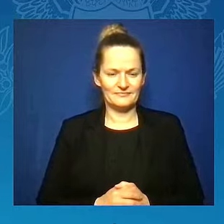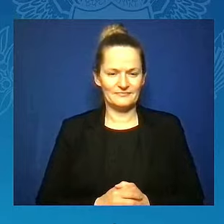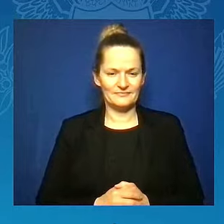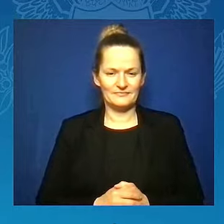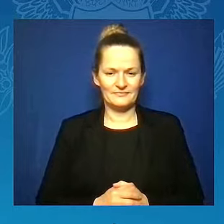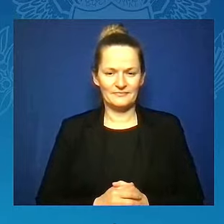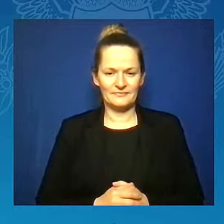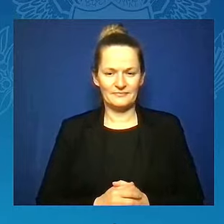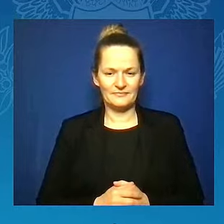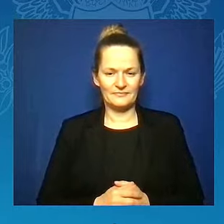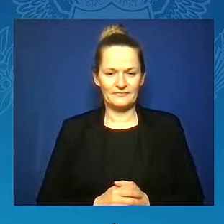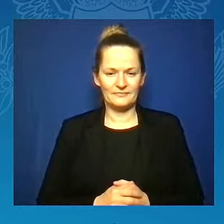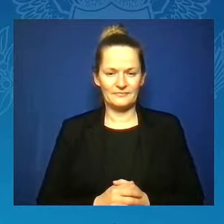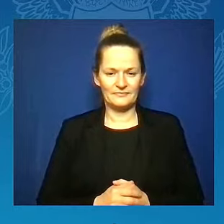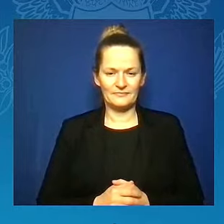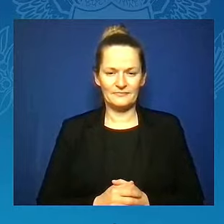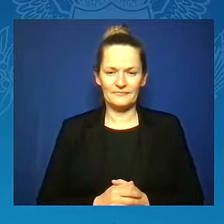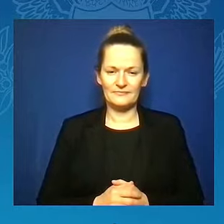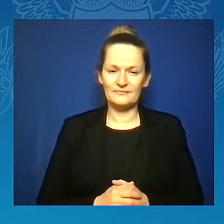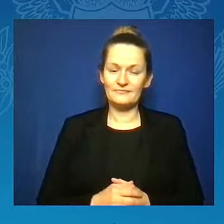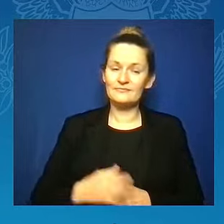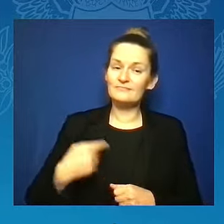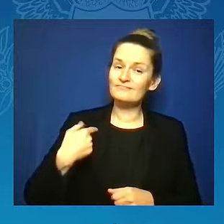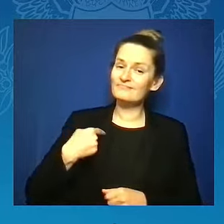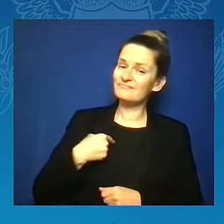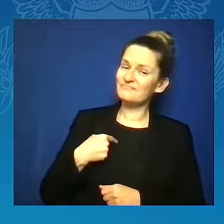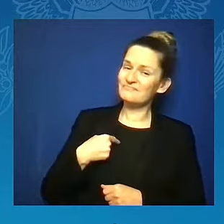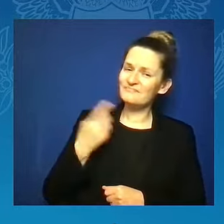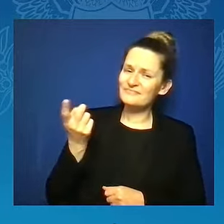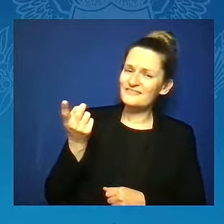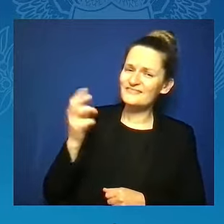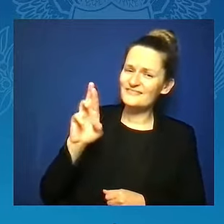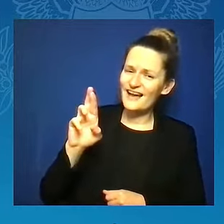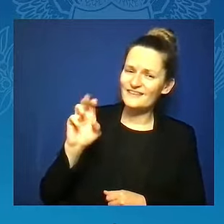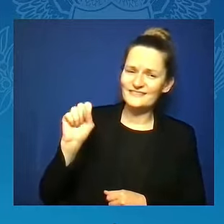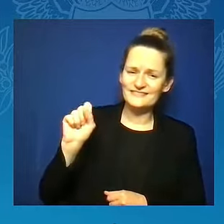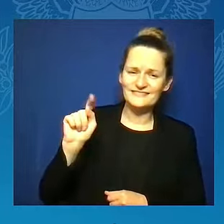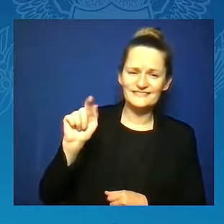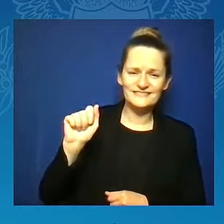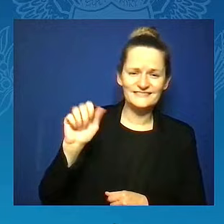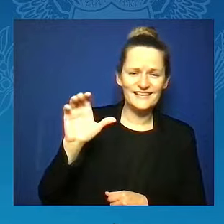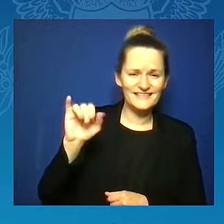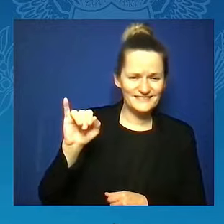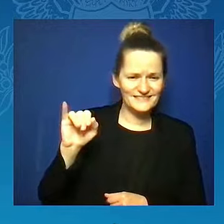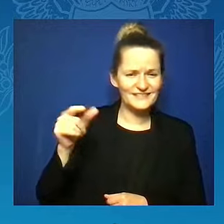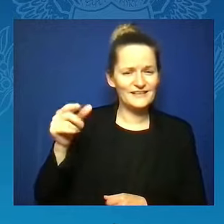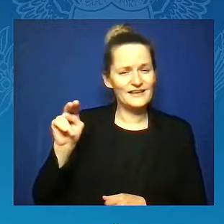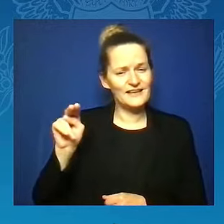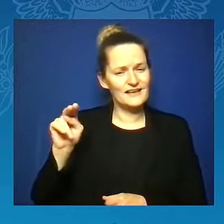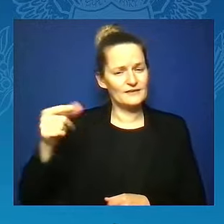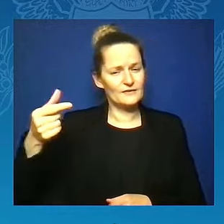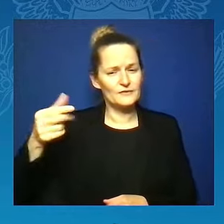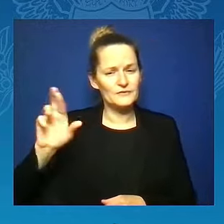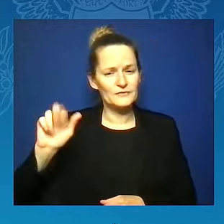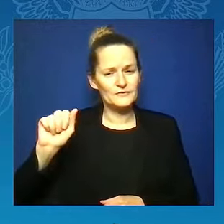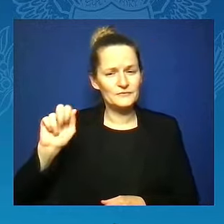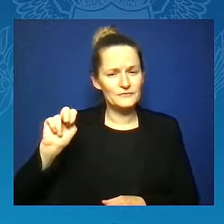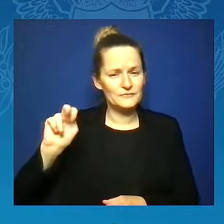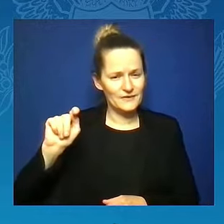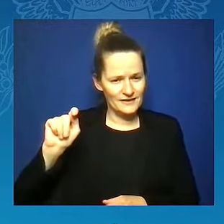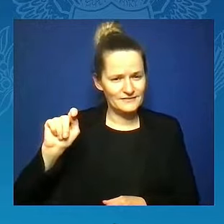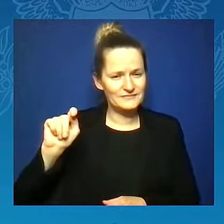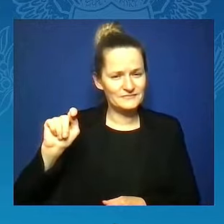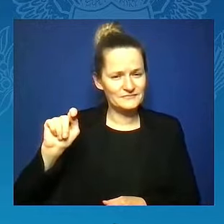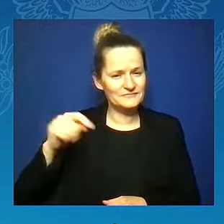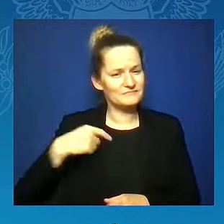My name is Dr. Stacey N.C. Grant, and I am the international president and CEO of Zeta